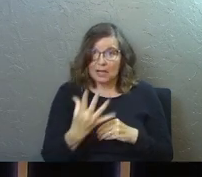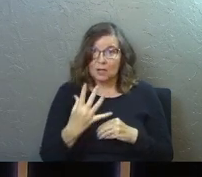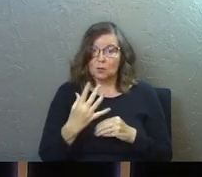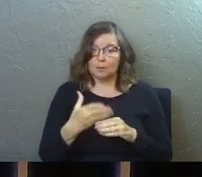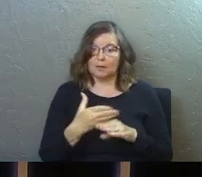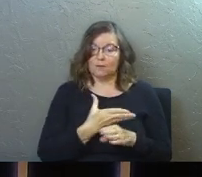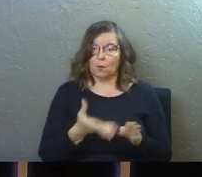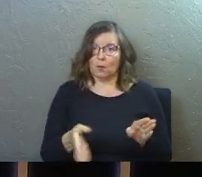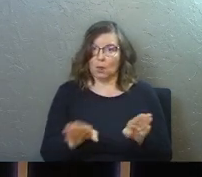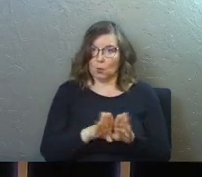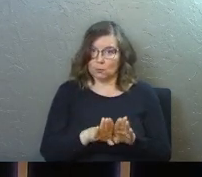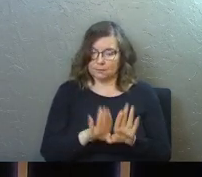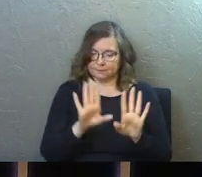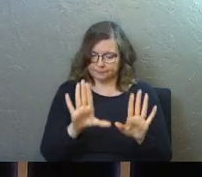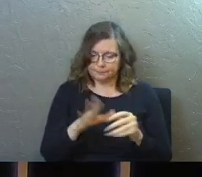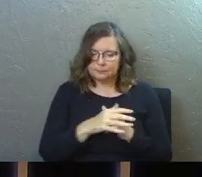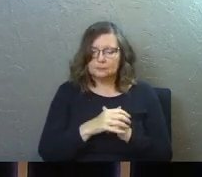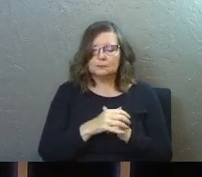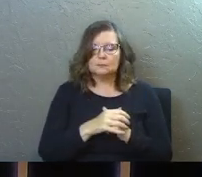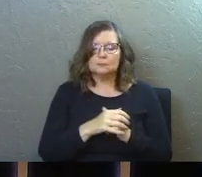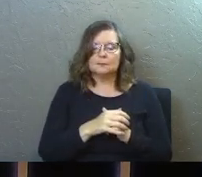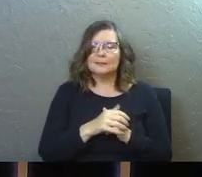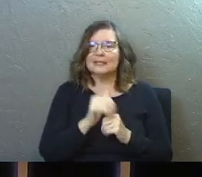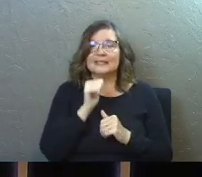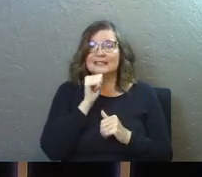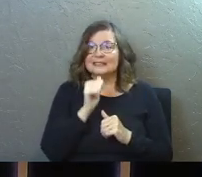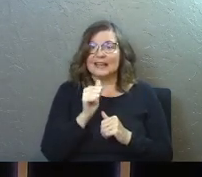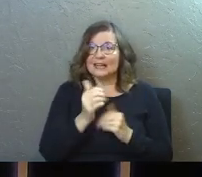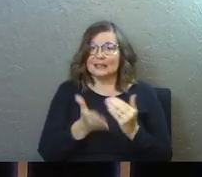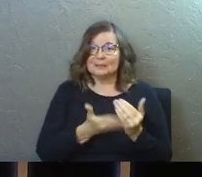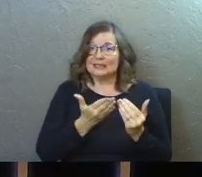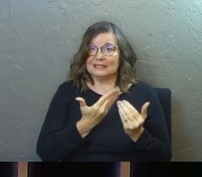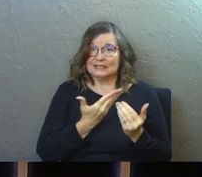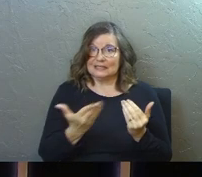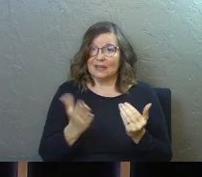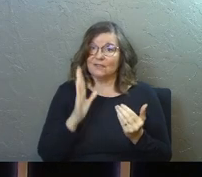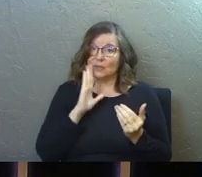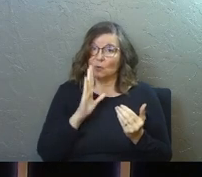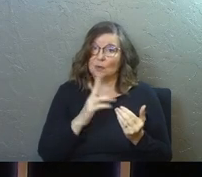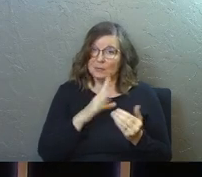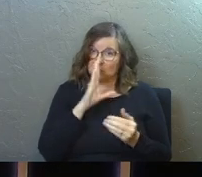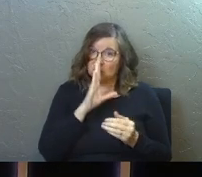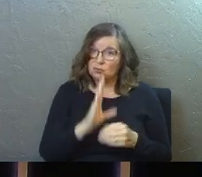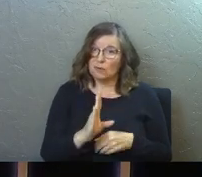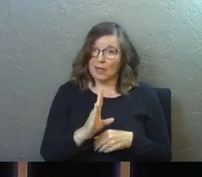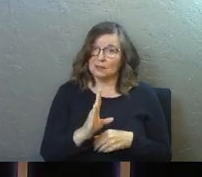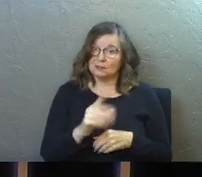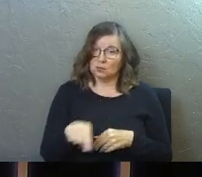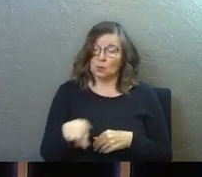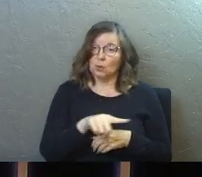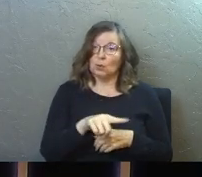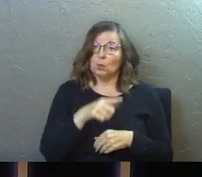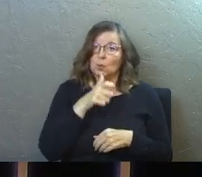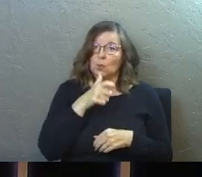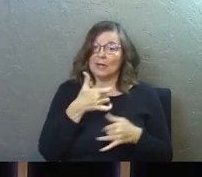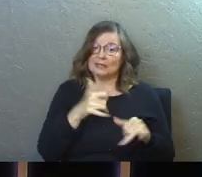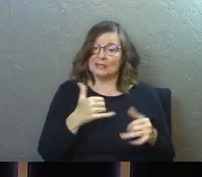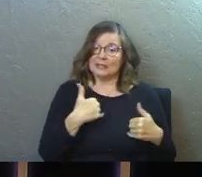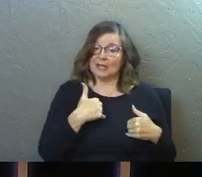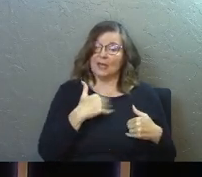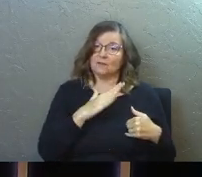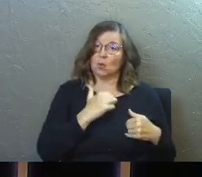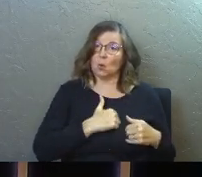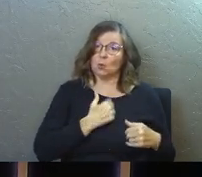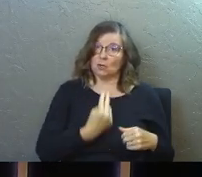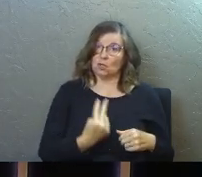you about it right before we close. And it's not going to be breezy stuff. It's going to be very direct stuff to those of you who have still got